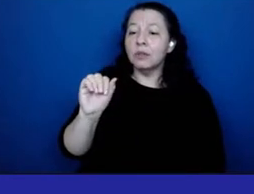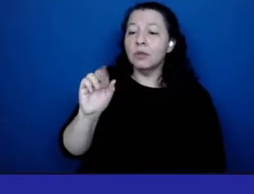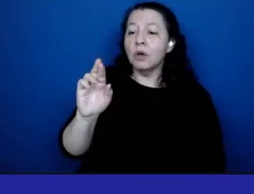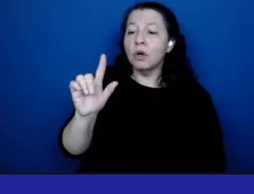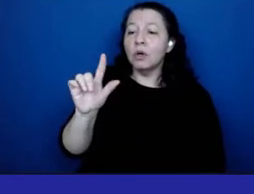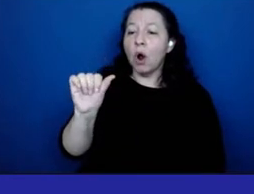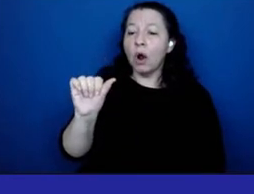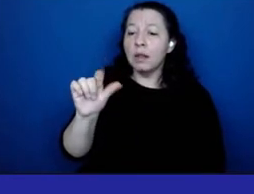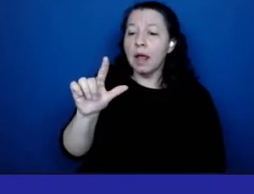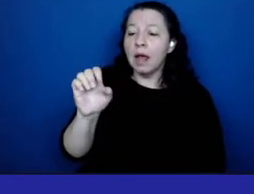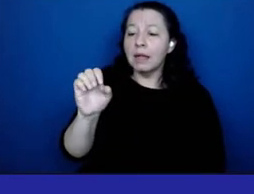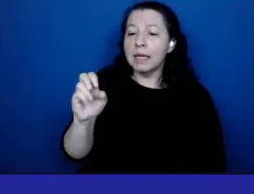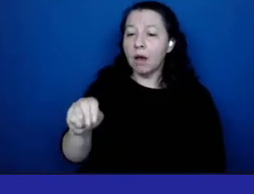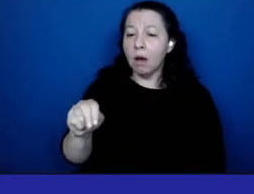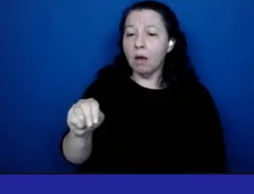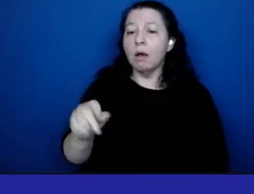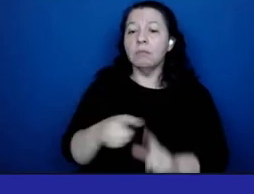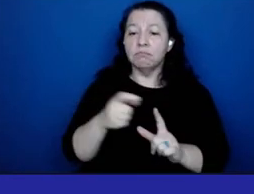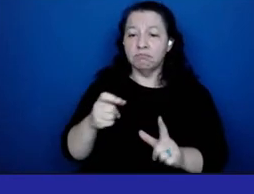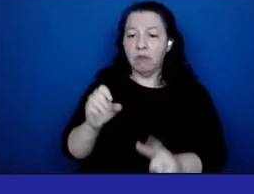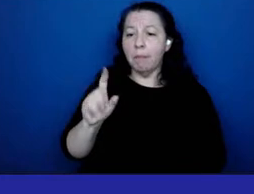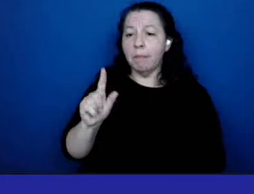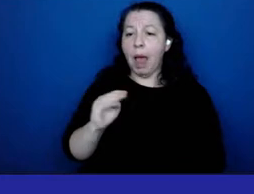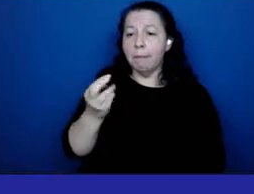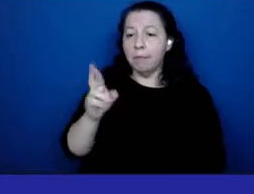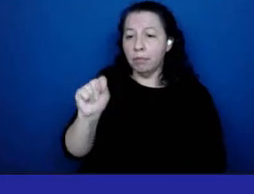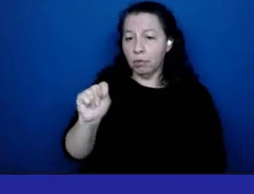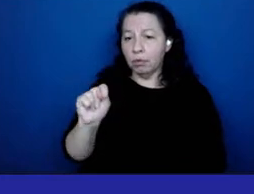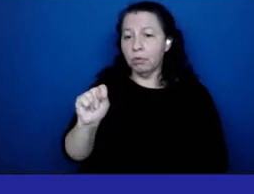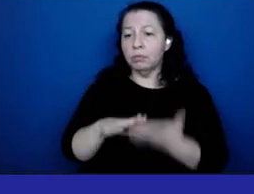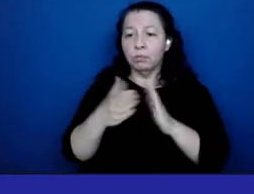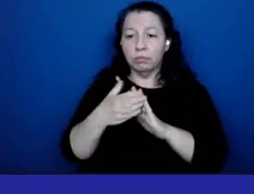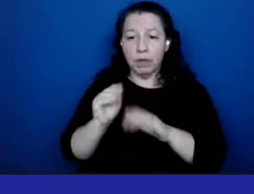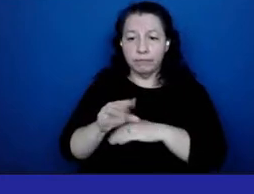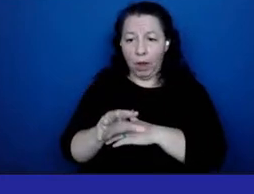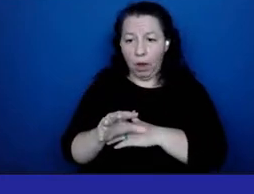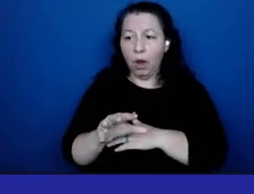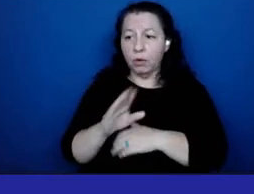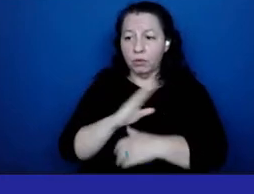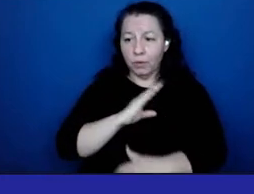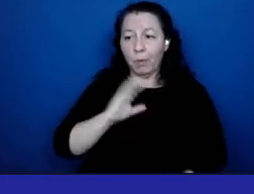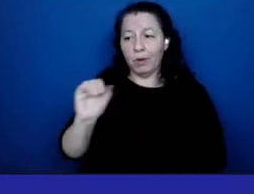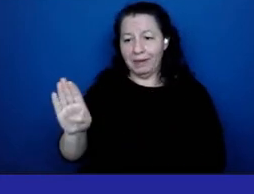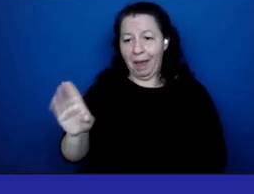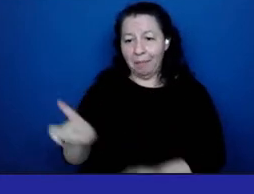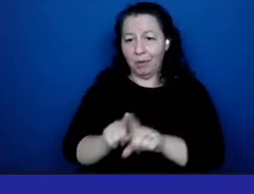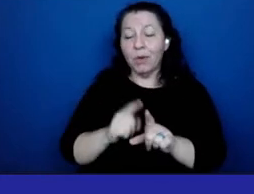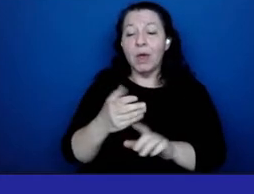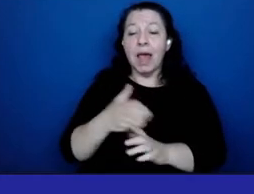also from the elmhurst community advisory board and after that is raj punjabi